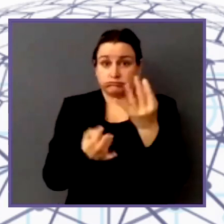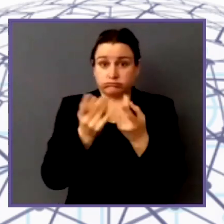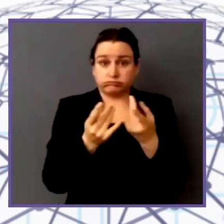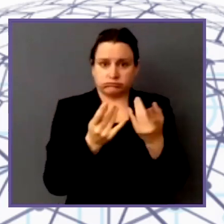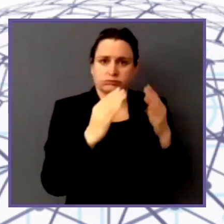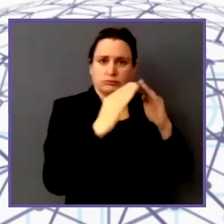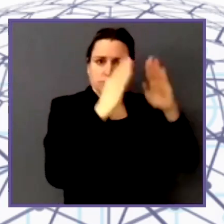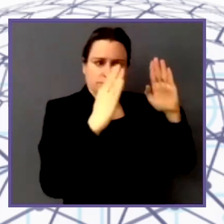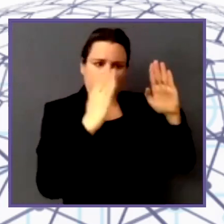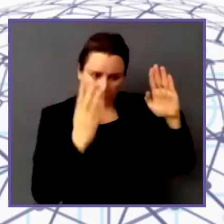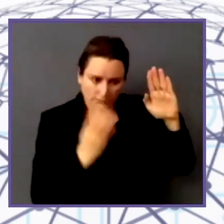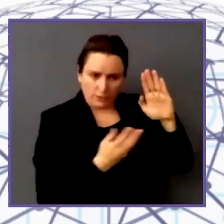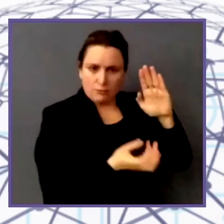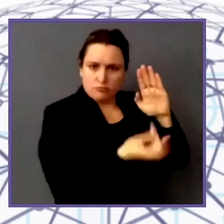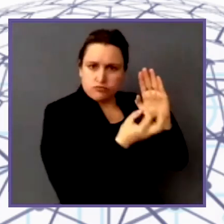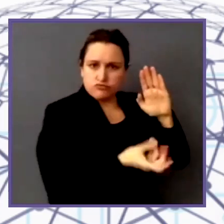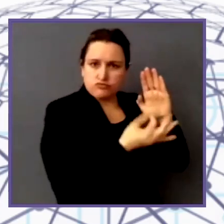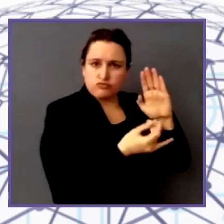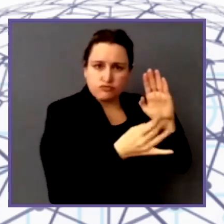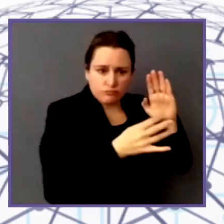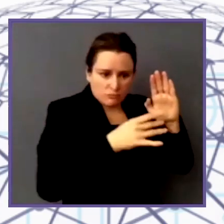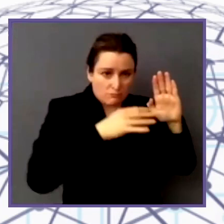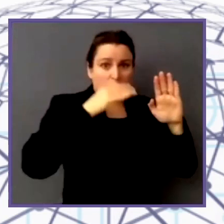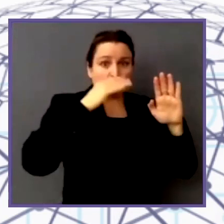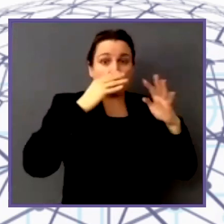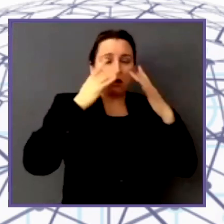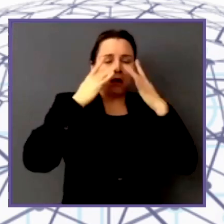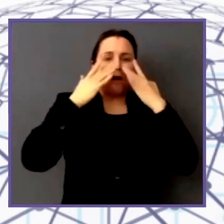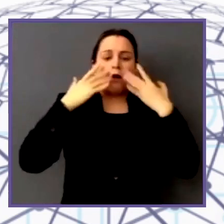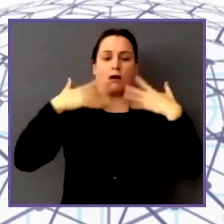are the risks, everyday risks people are faced with.